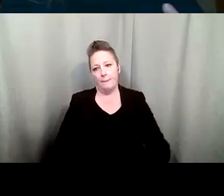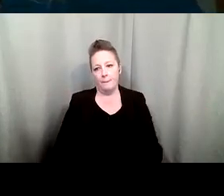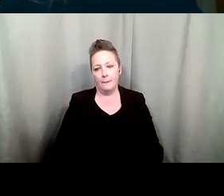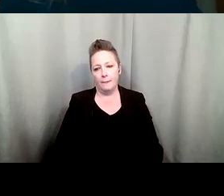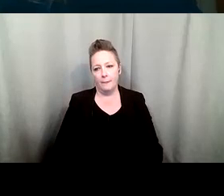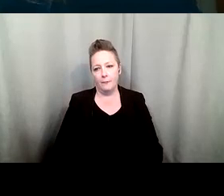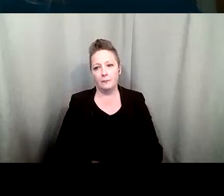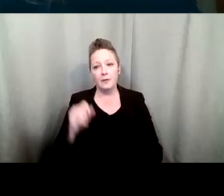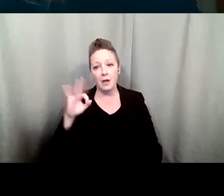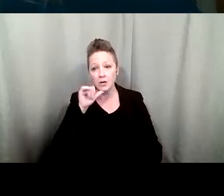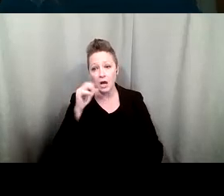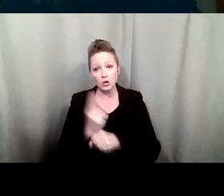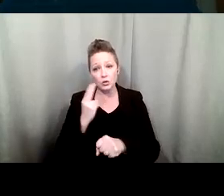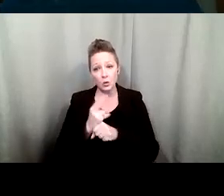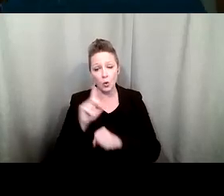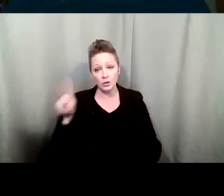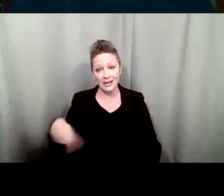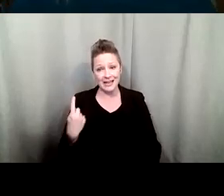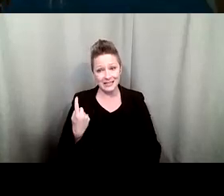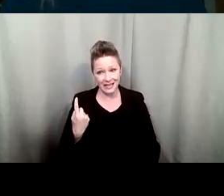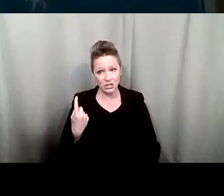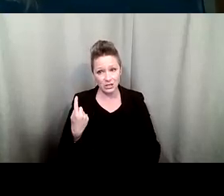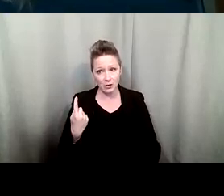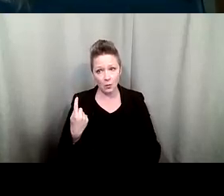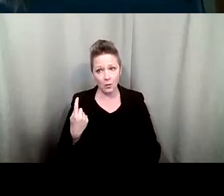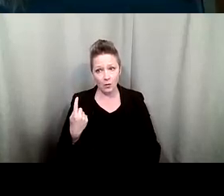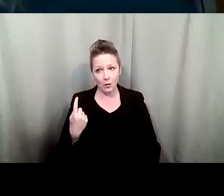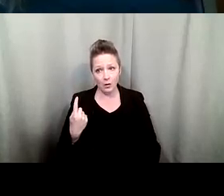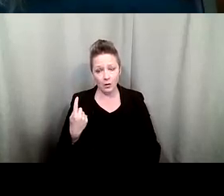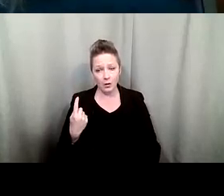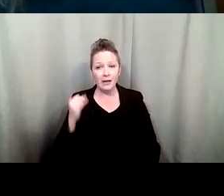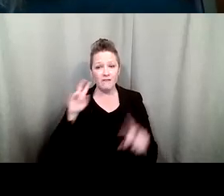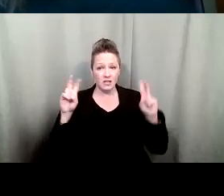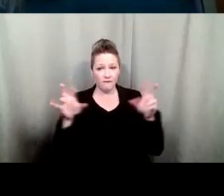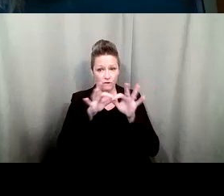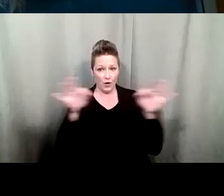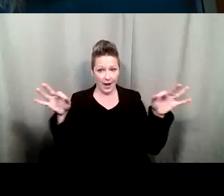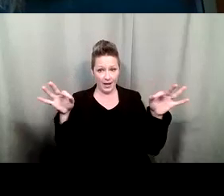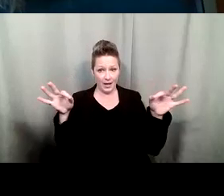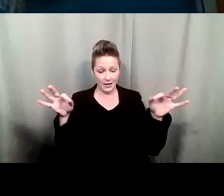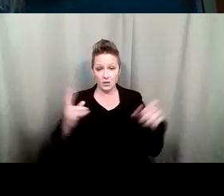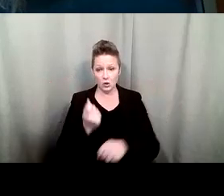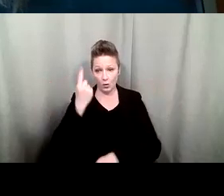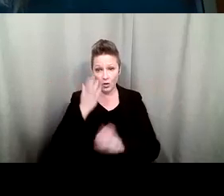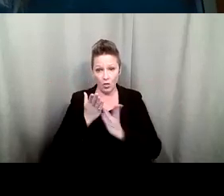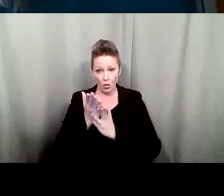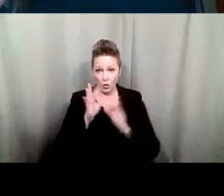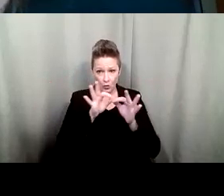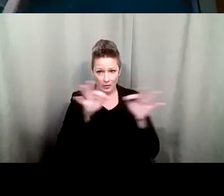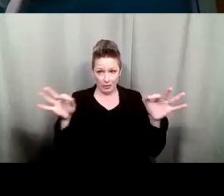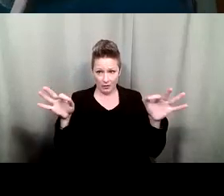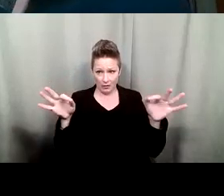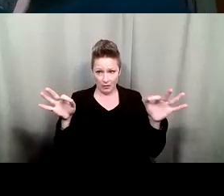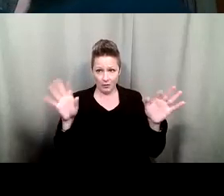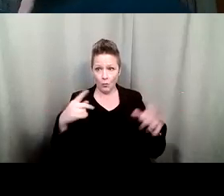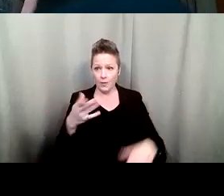using words in isolation, we're using words. We'll say, well, if it's a phrase, we'll understand through context. Look at